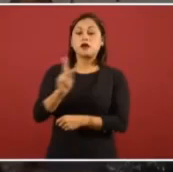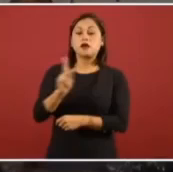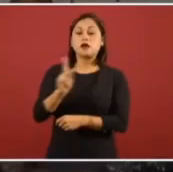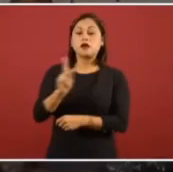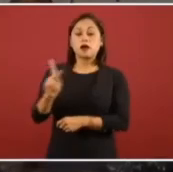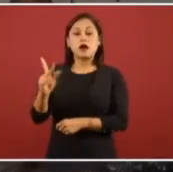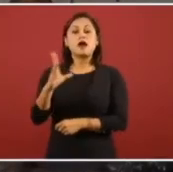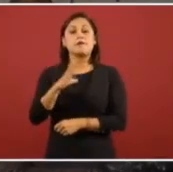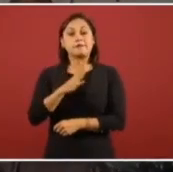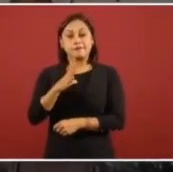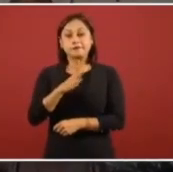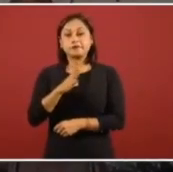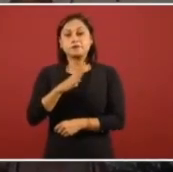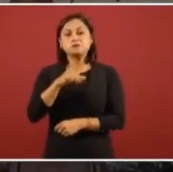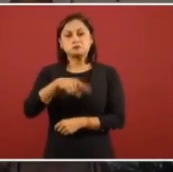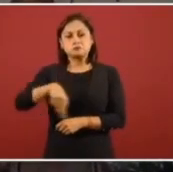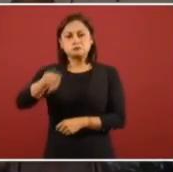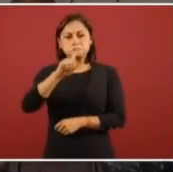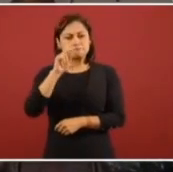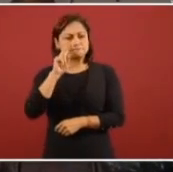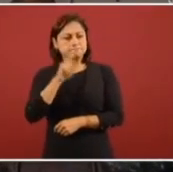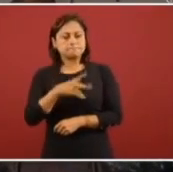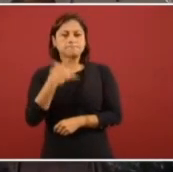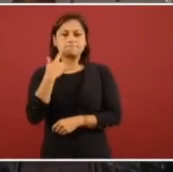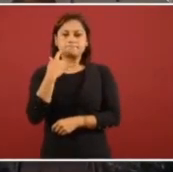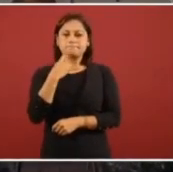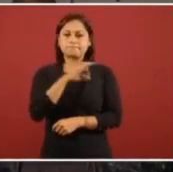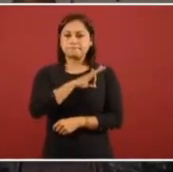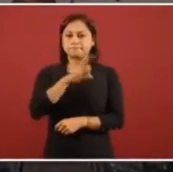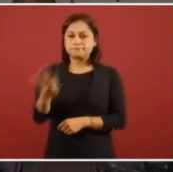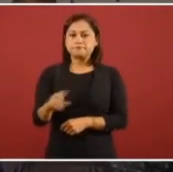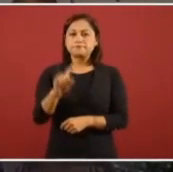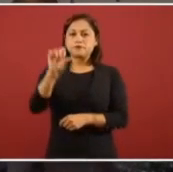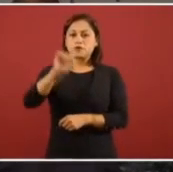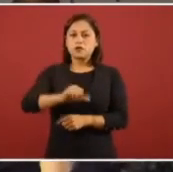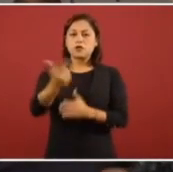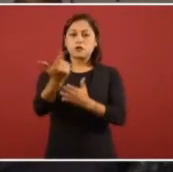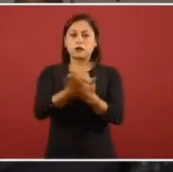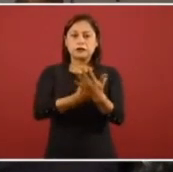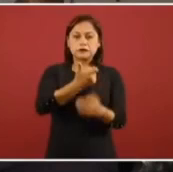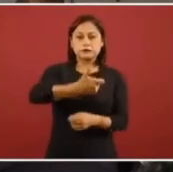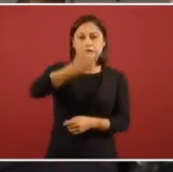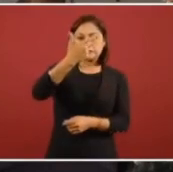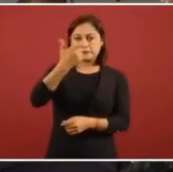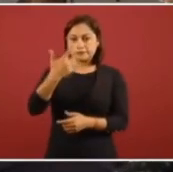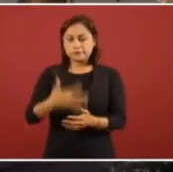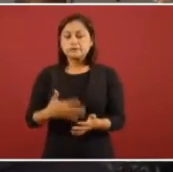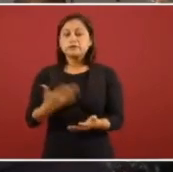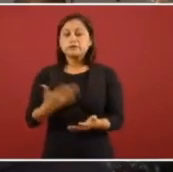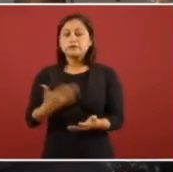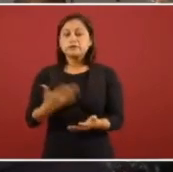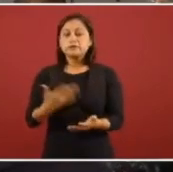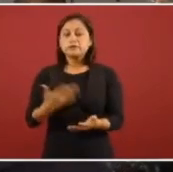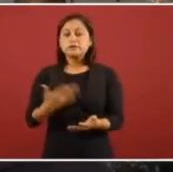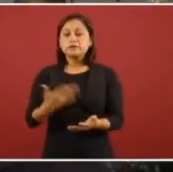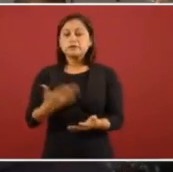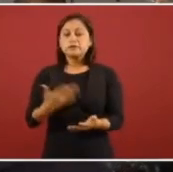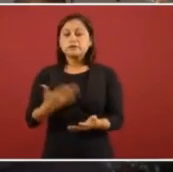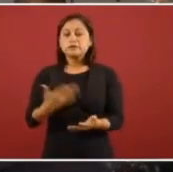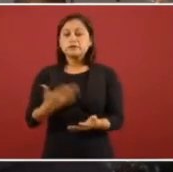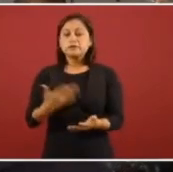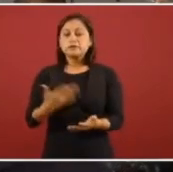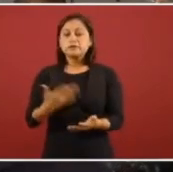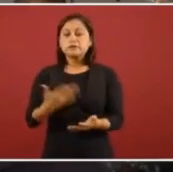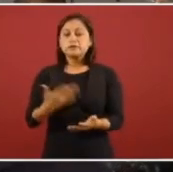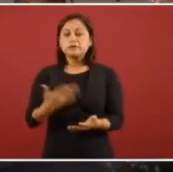their high prices. ...en la app del litro por litro. ¿Quién es quién en la venta del gas LP? And then, so